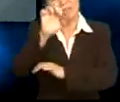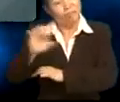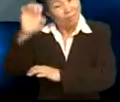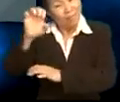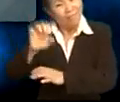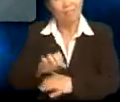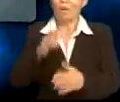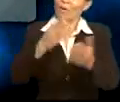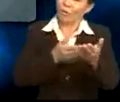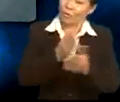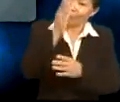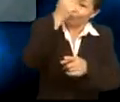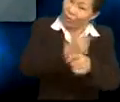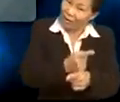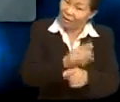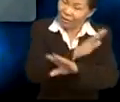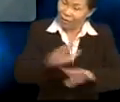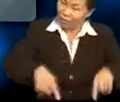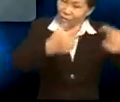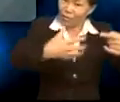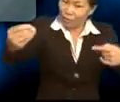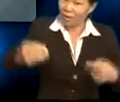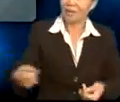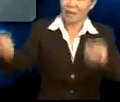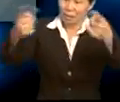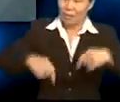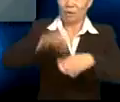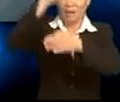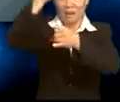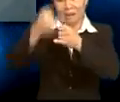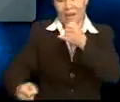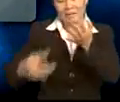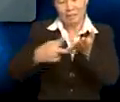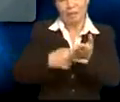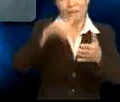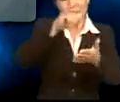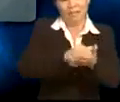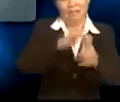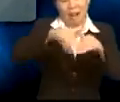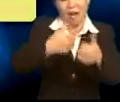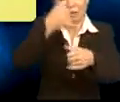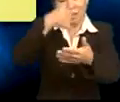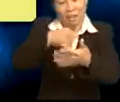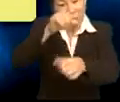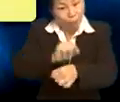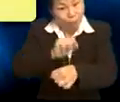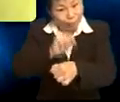Oh, alright. Well, don't go away. We'll be right back with the last segment of So That's How It Works.